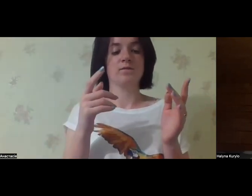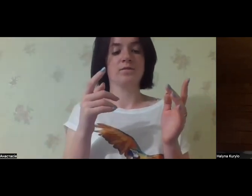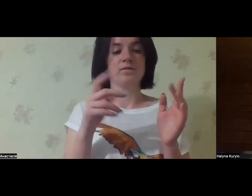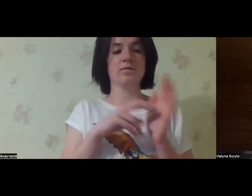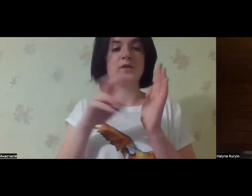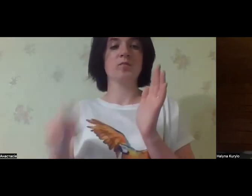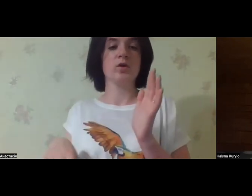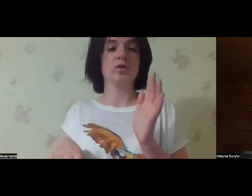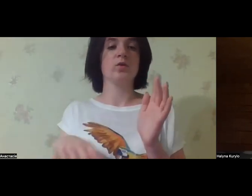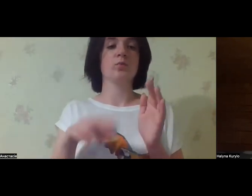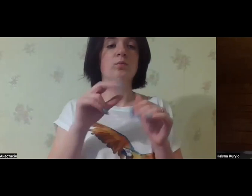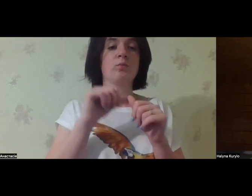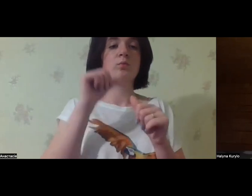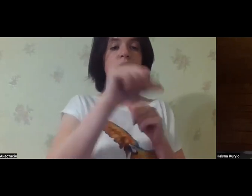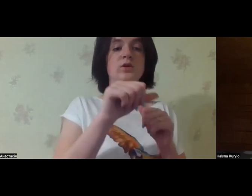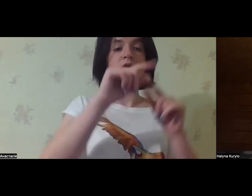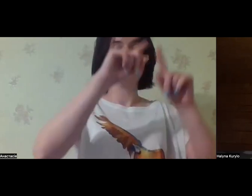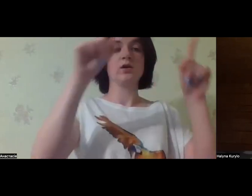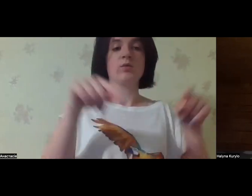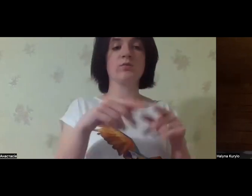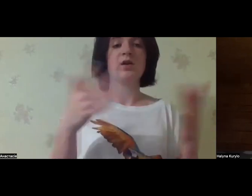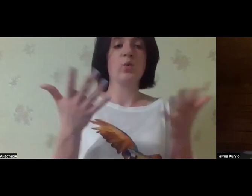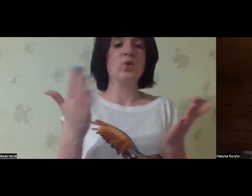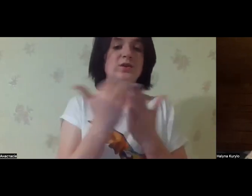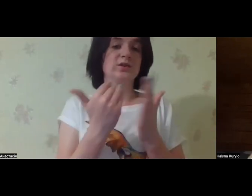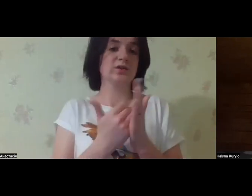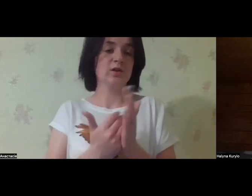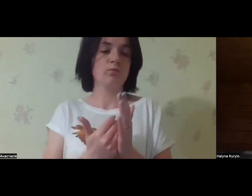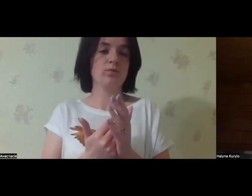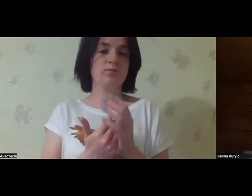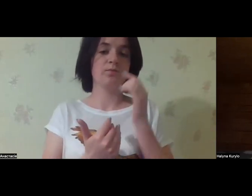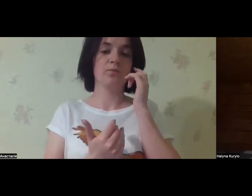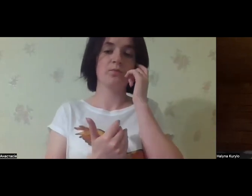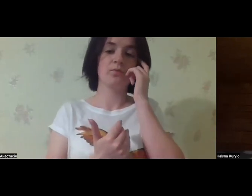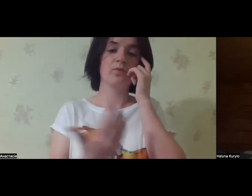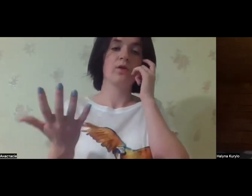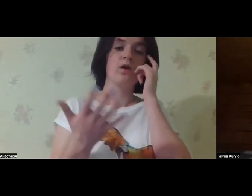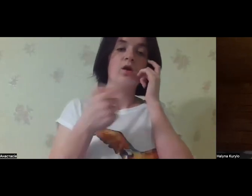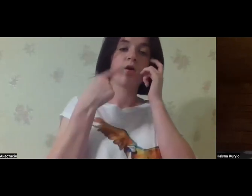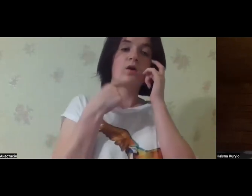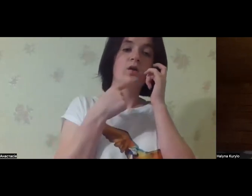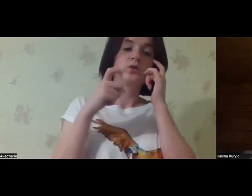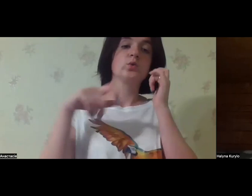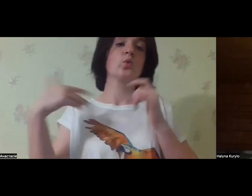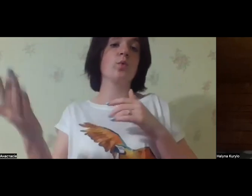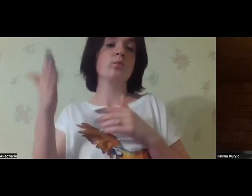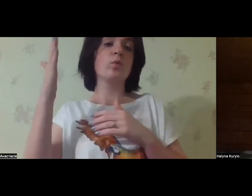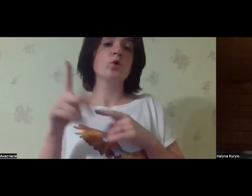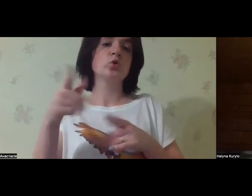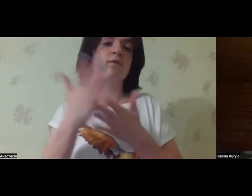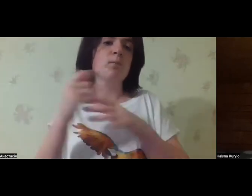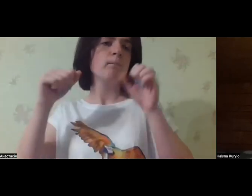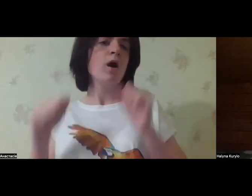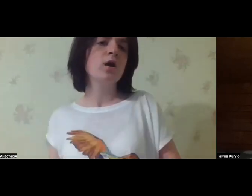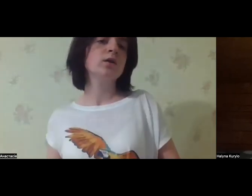institutions and they fall out of the framework of any system that tells them, on